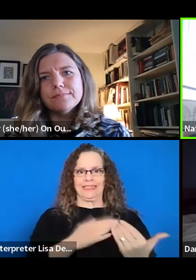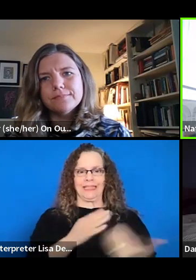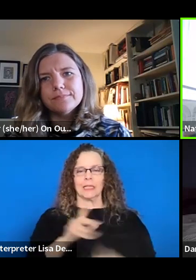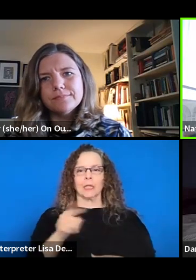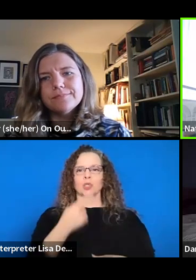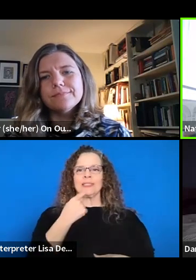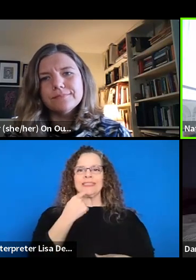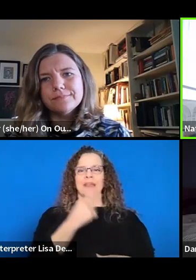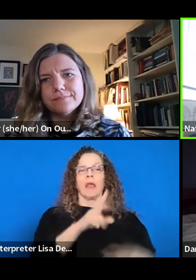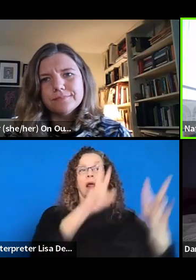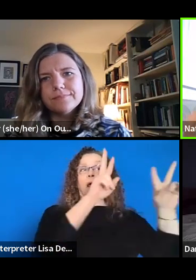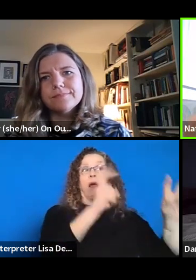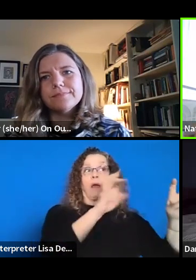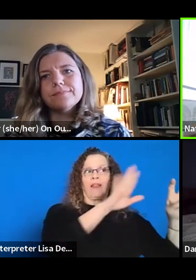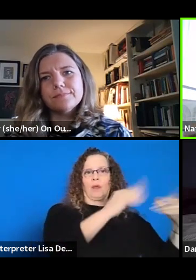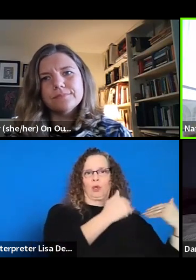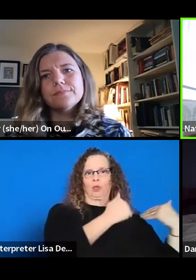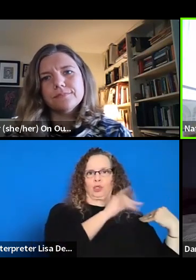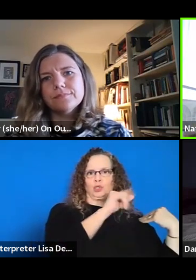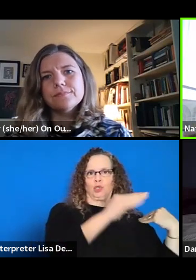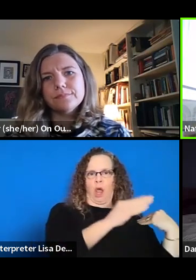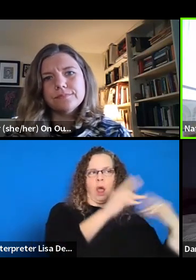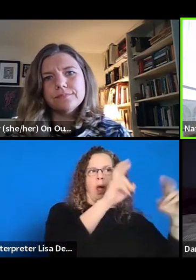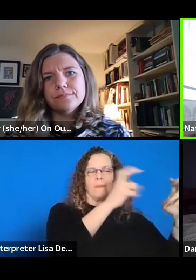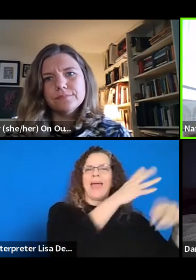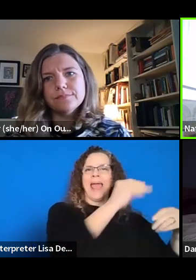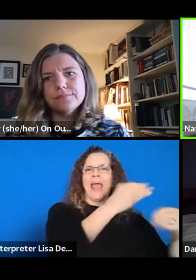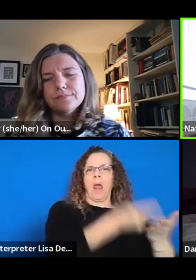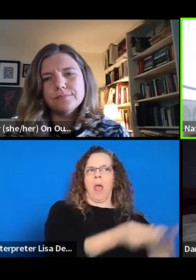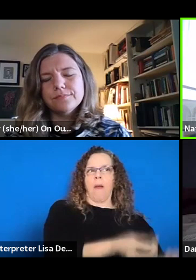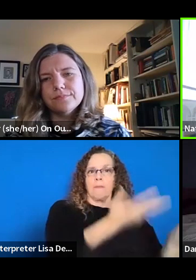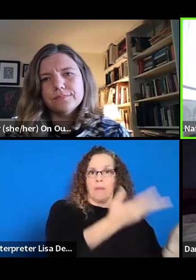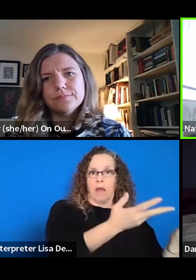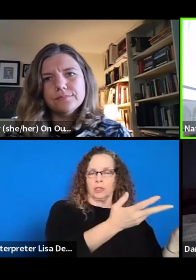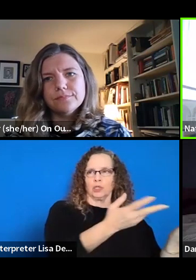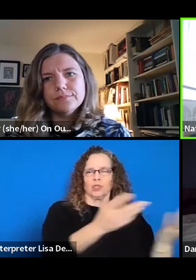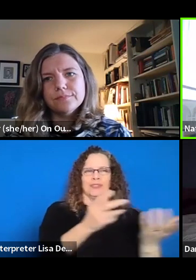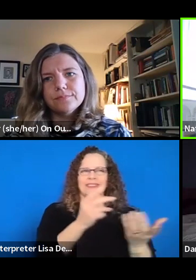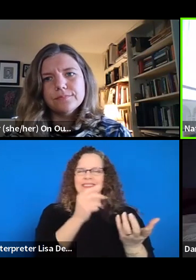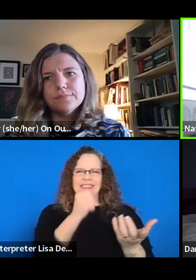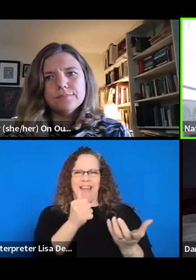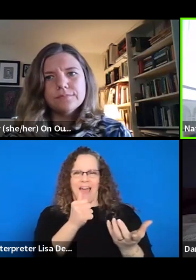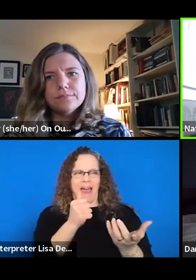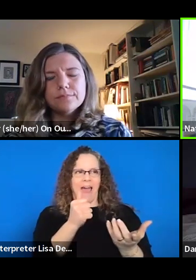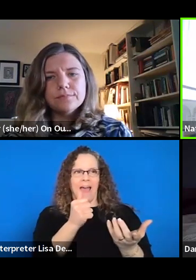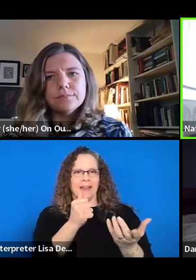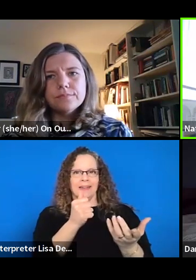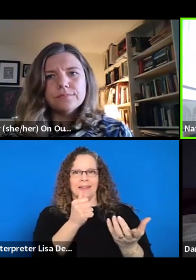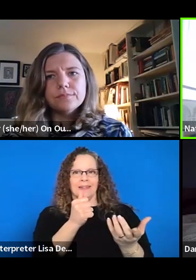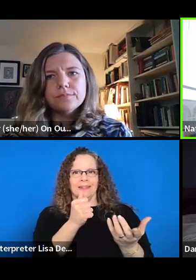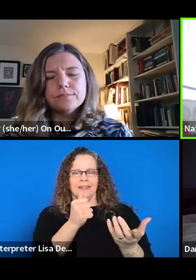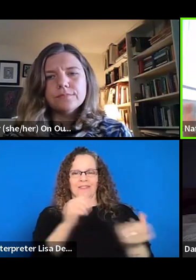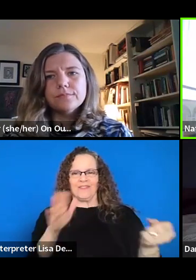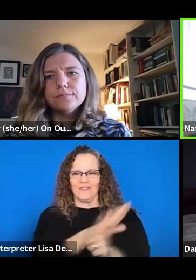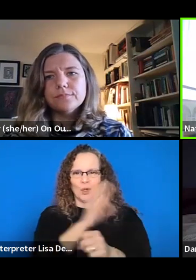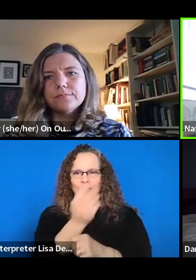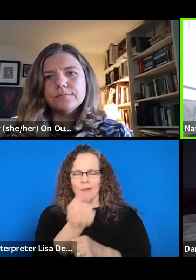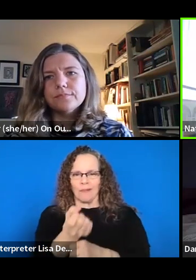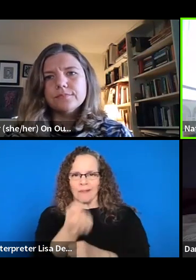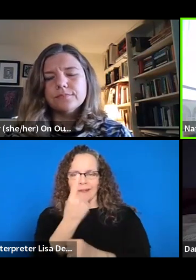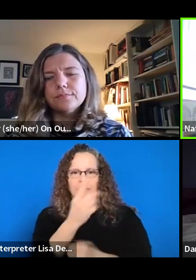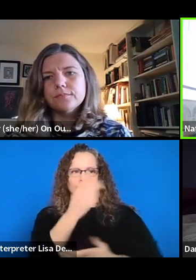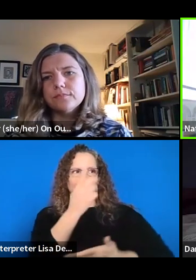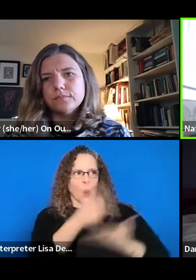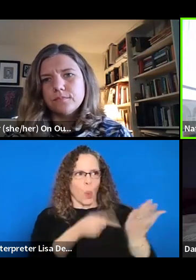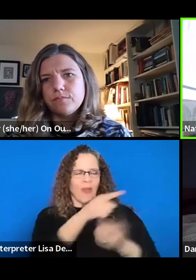dollar amount doesn't take into account, um, the nuances of the labor that's being done, the specific needs of the